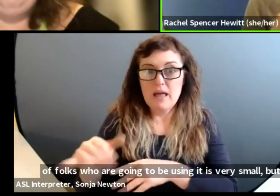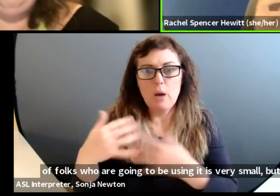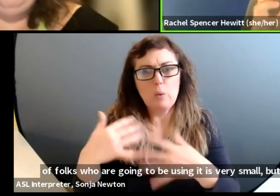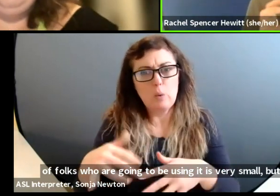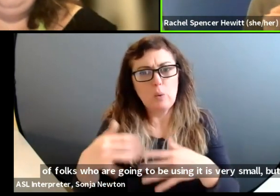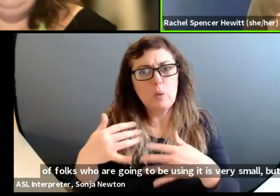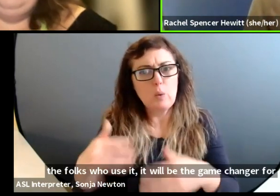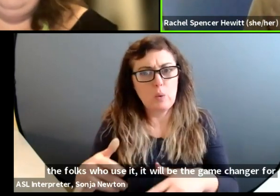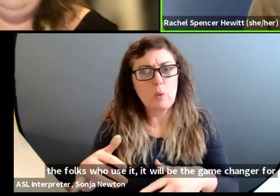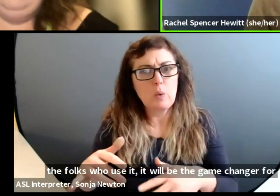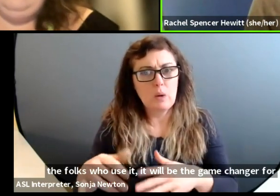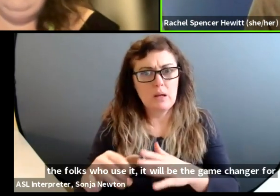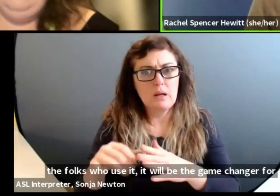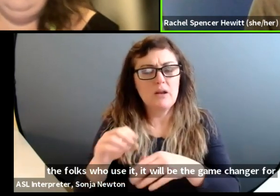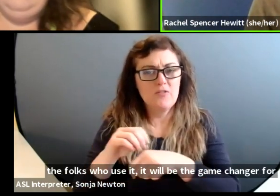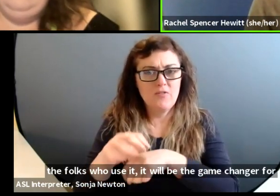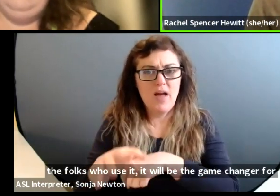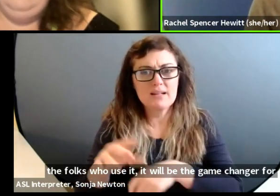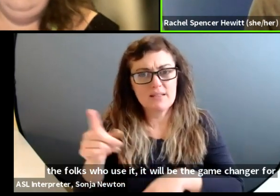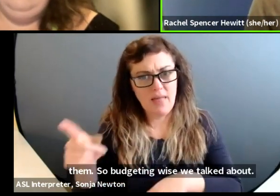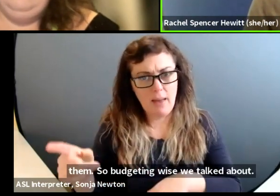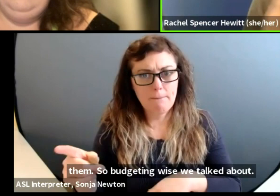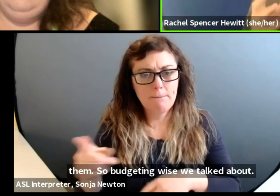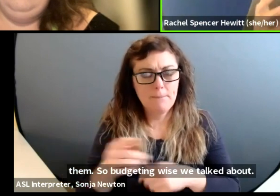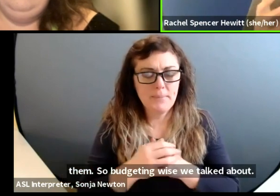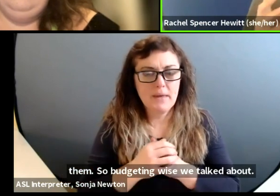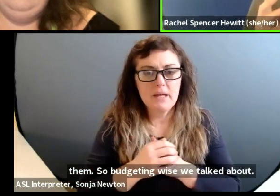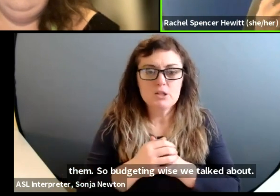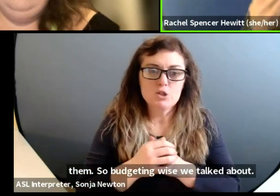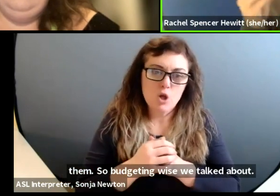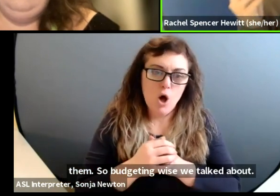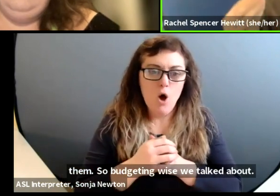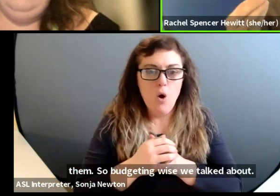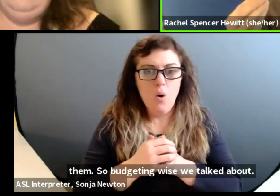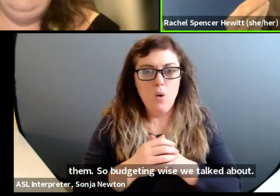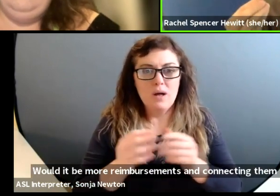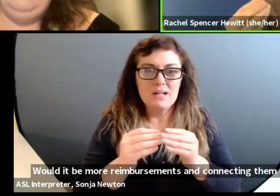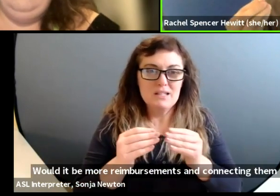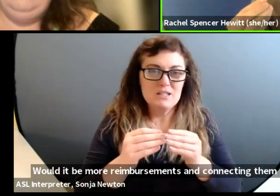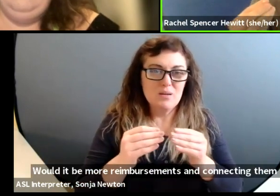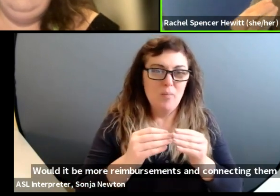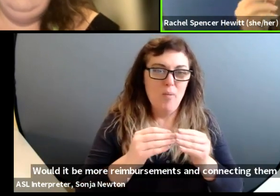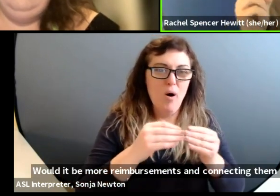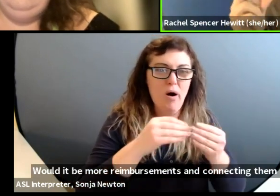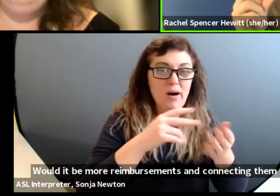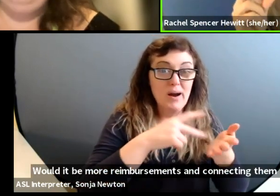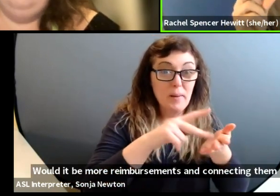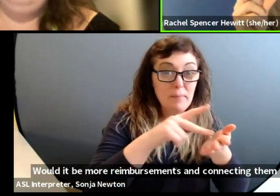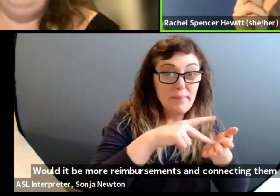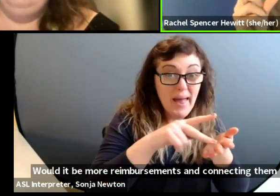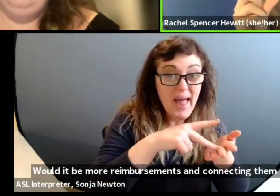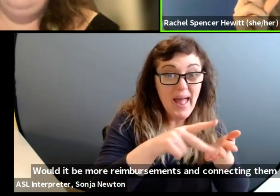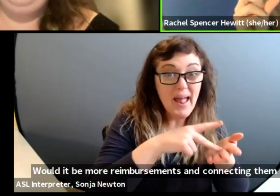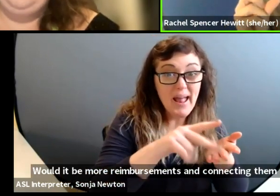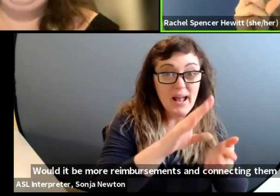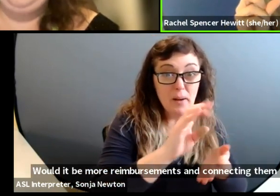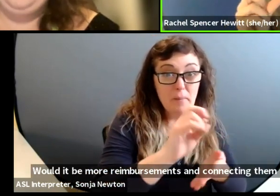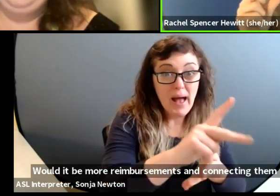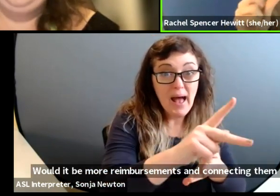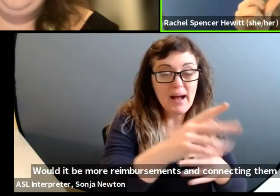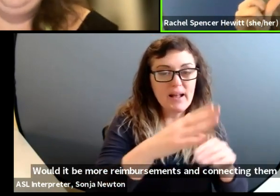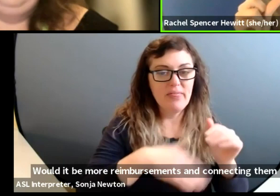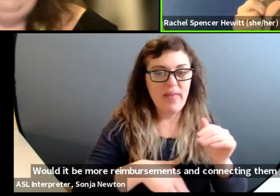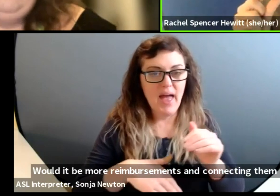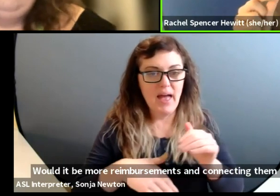So budgeting wise, we talked about, um, would it be more reimbursements and connecting them to resources to say, here's a link to sitters that you can